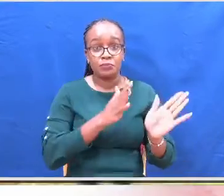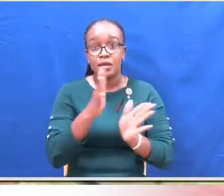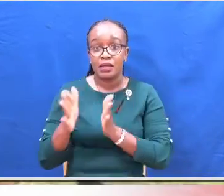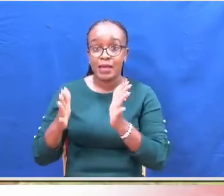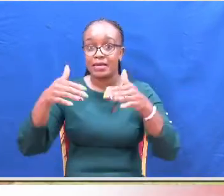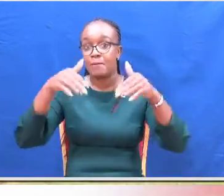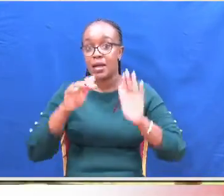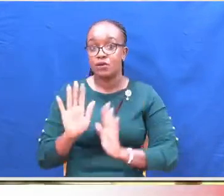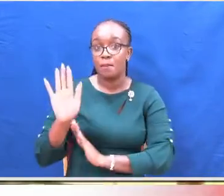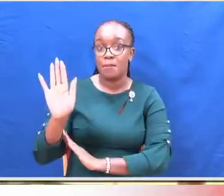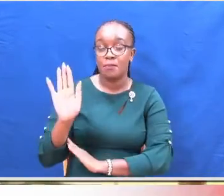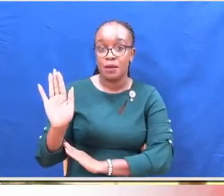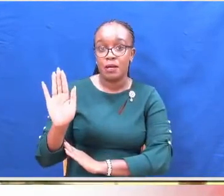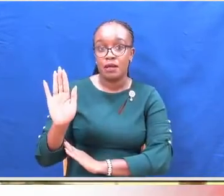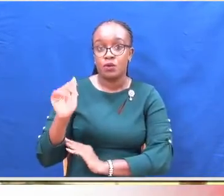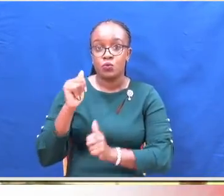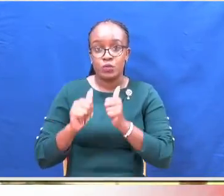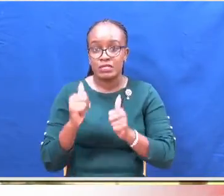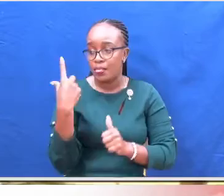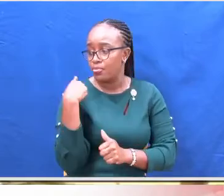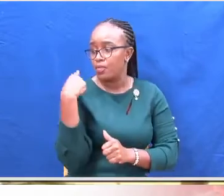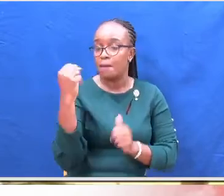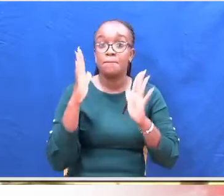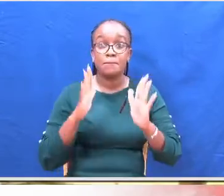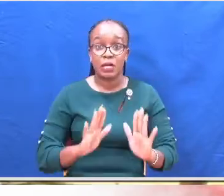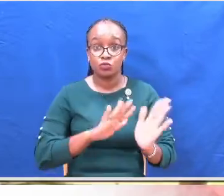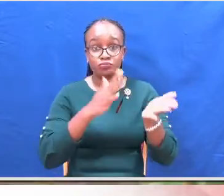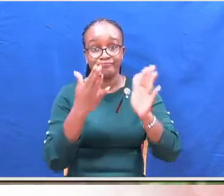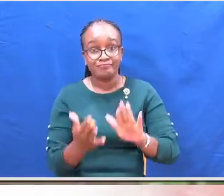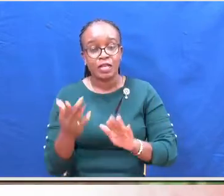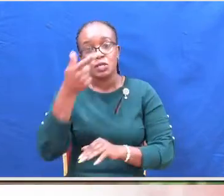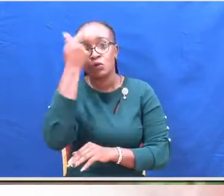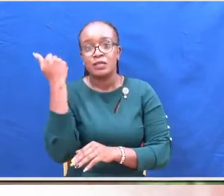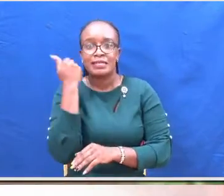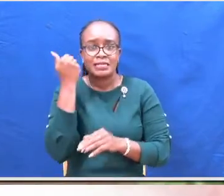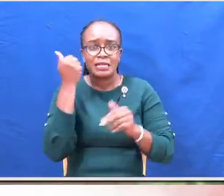his burial, being the latest casualty to succumb to the mysterious disease.